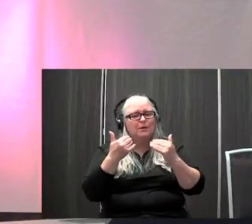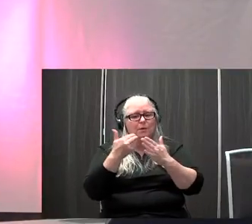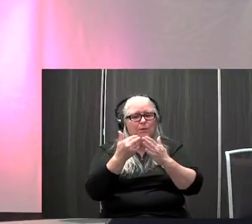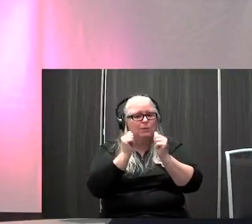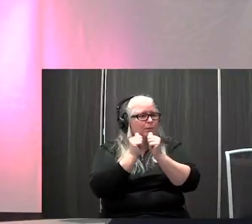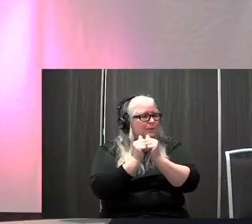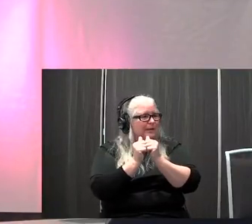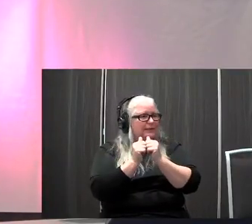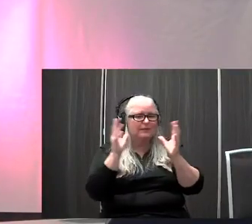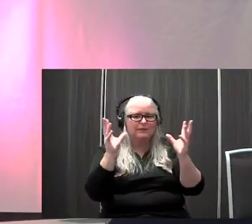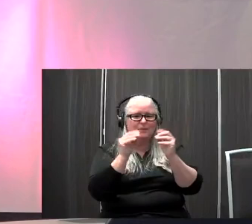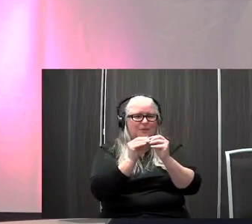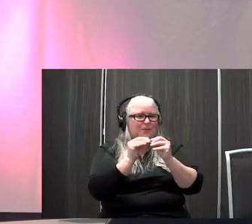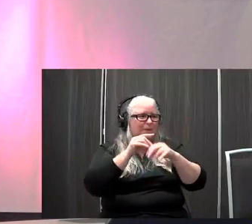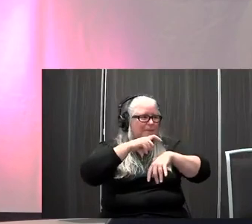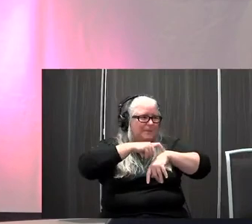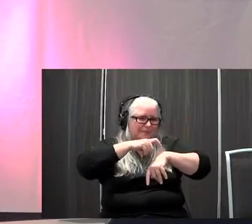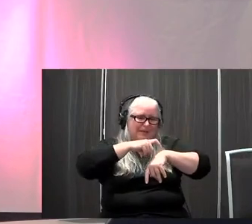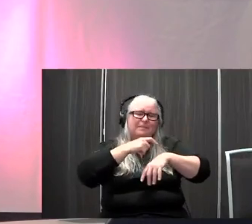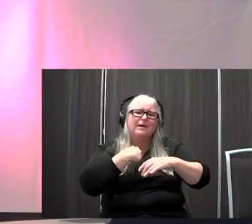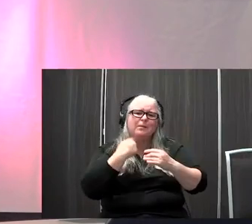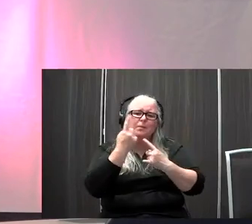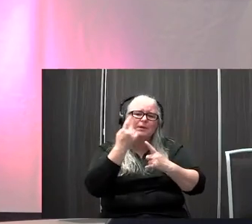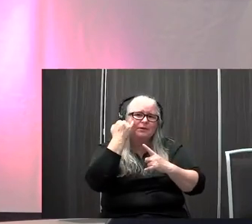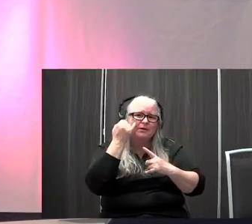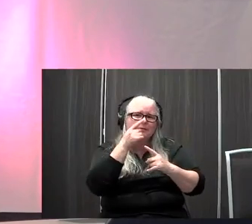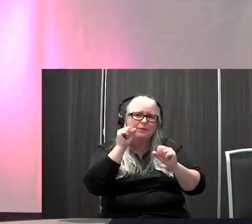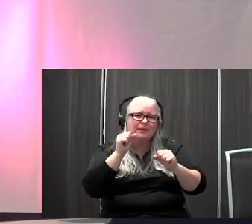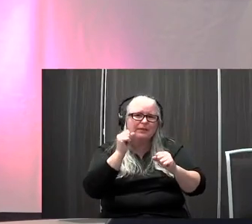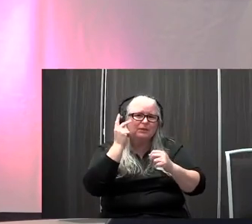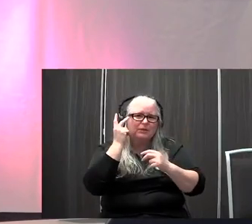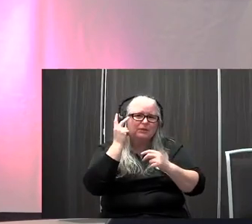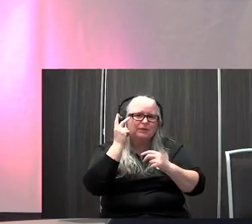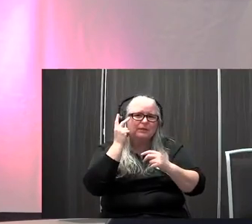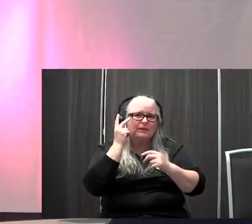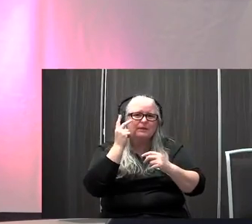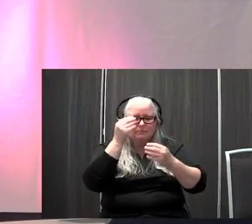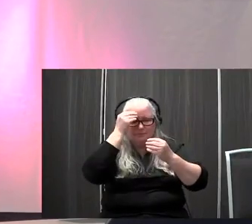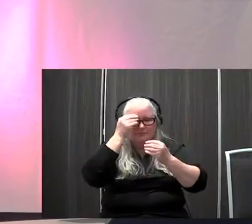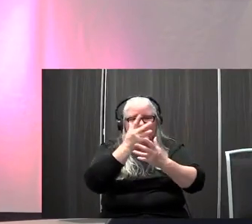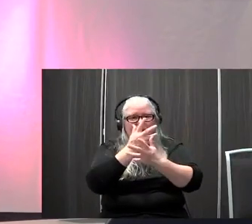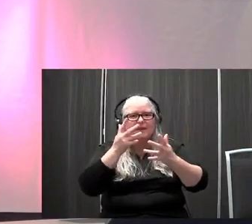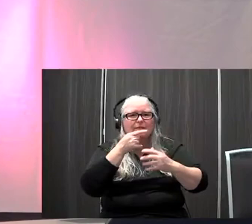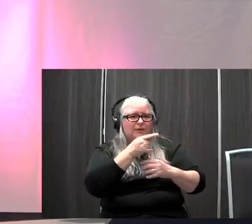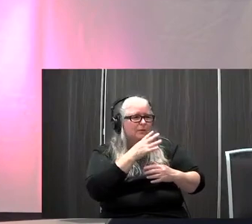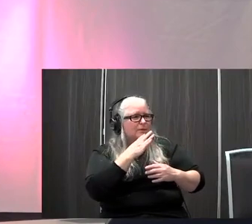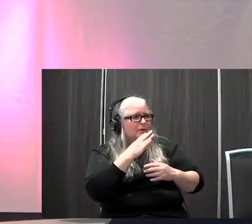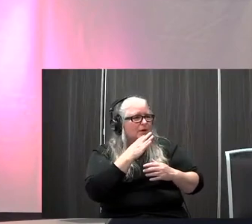I'm wondering if you could share some of the parts I were wondered about as these guys were talking, you're sharing your stories,